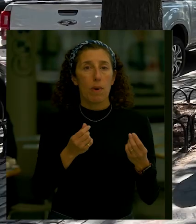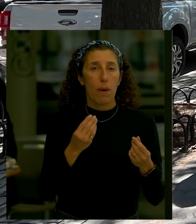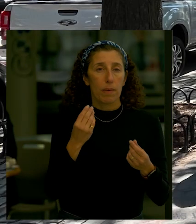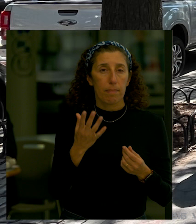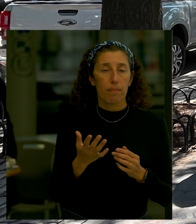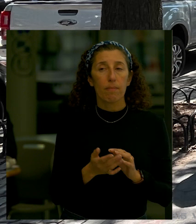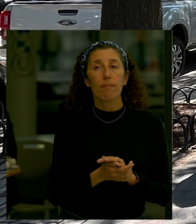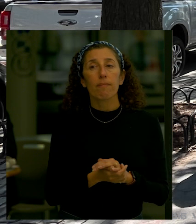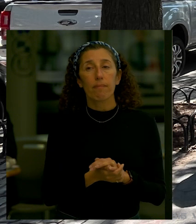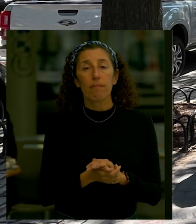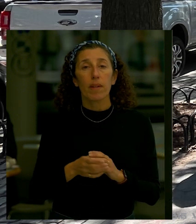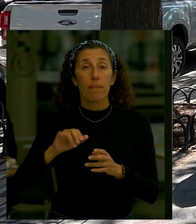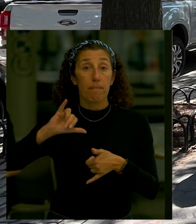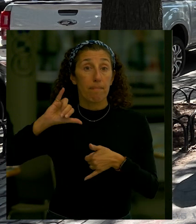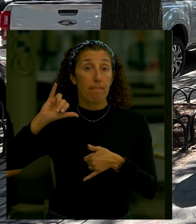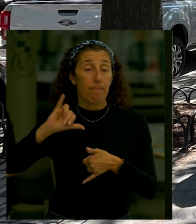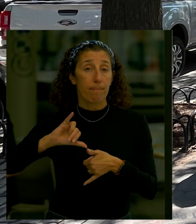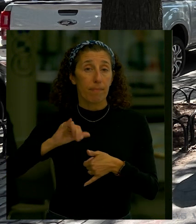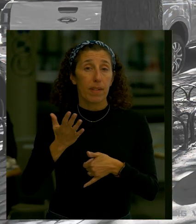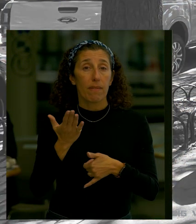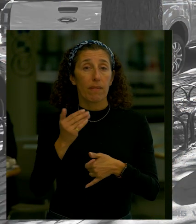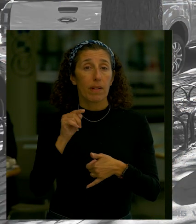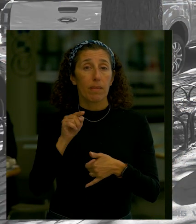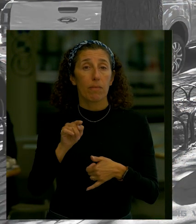so that's 15.75 from the surface of the ocean